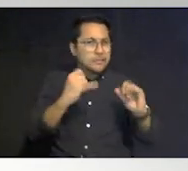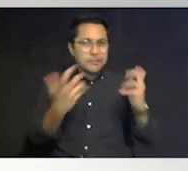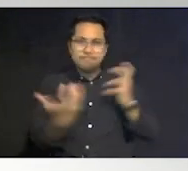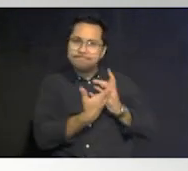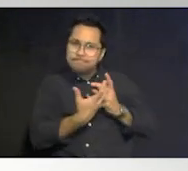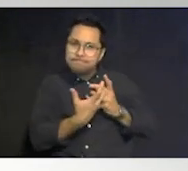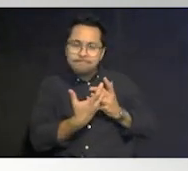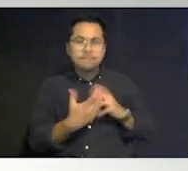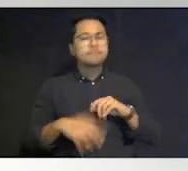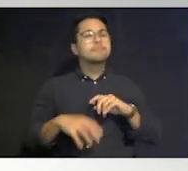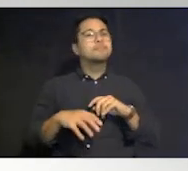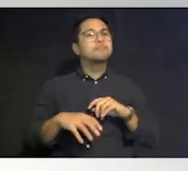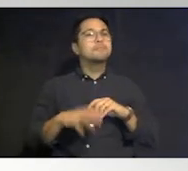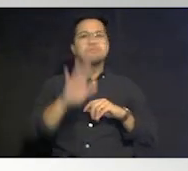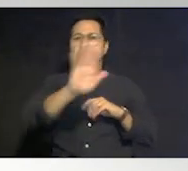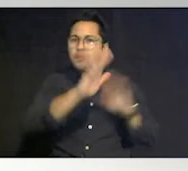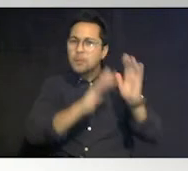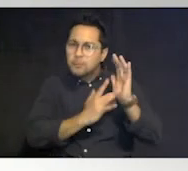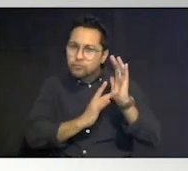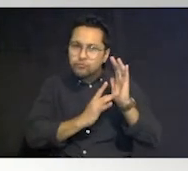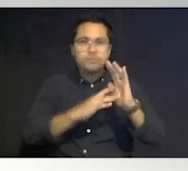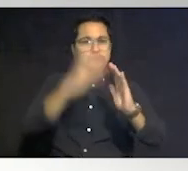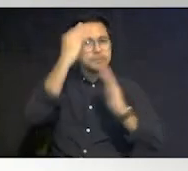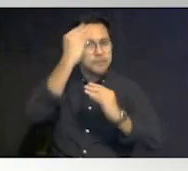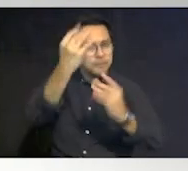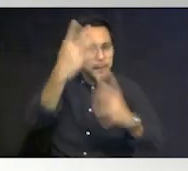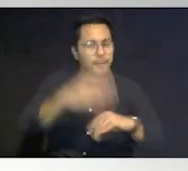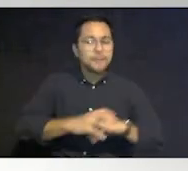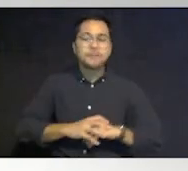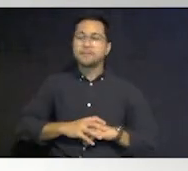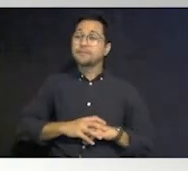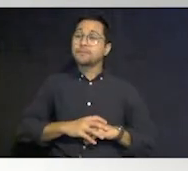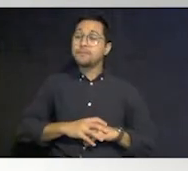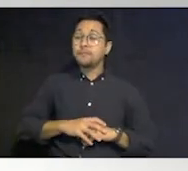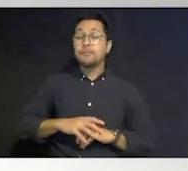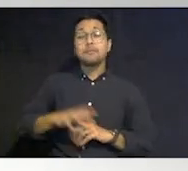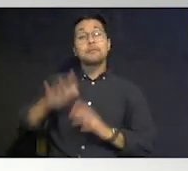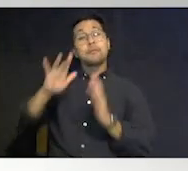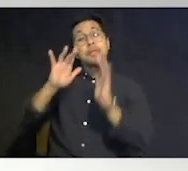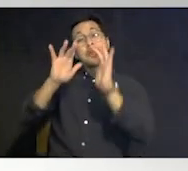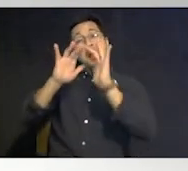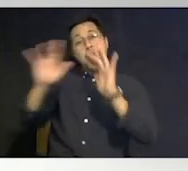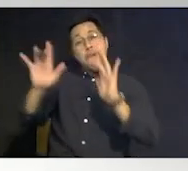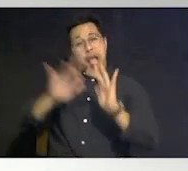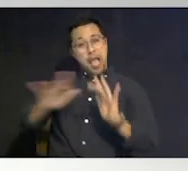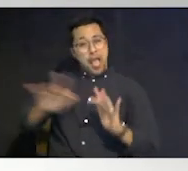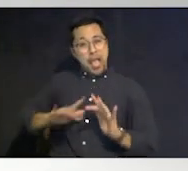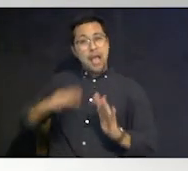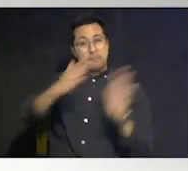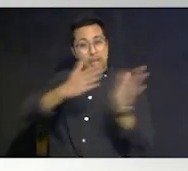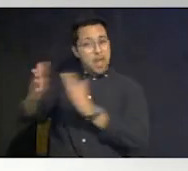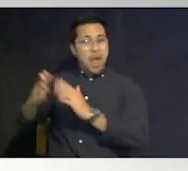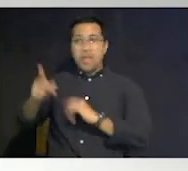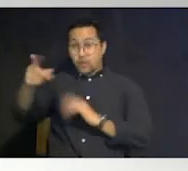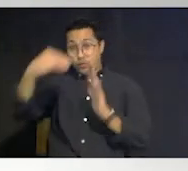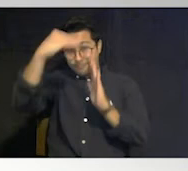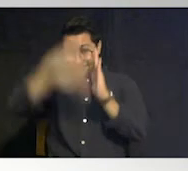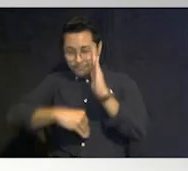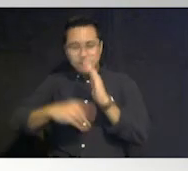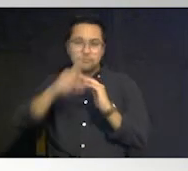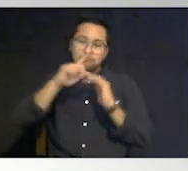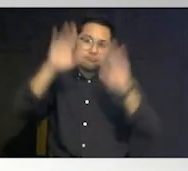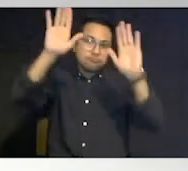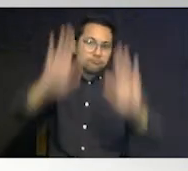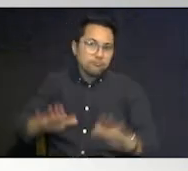update your your prescription information uh the fill in the blank plans are great they will drive you to